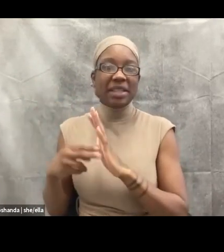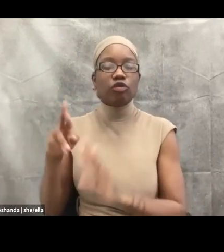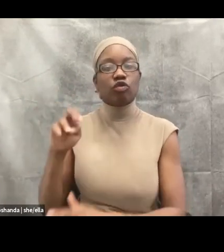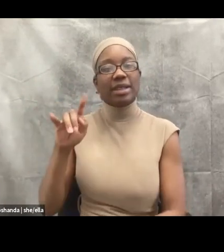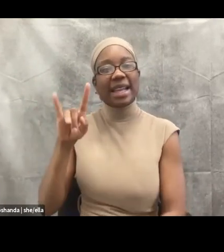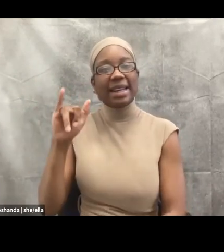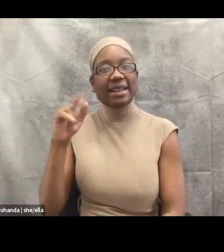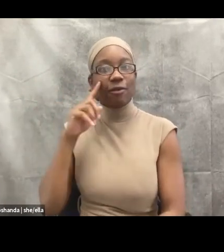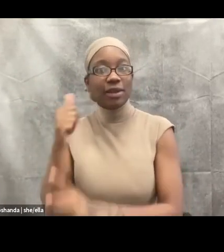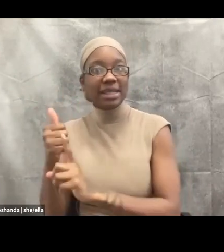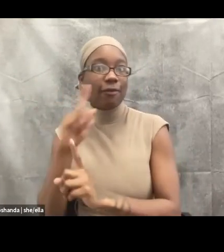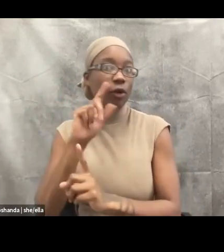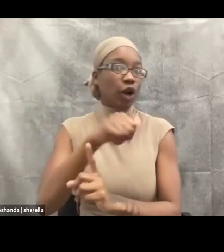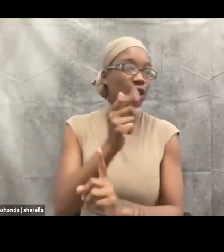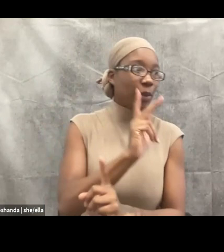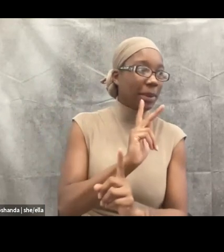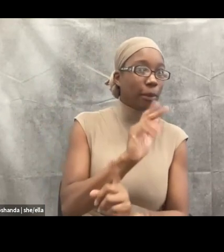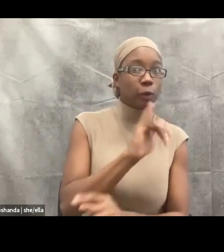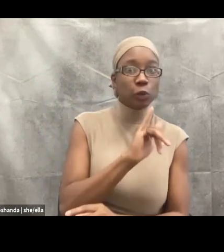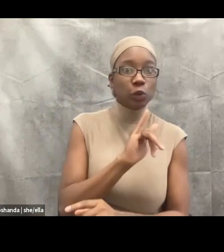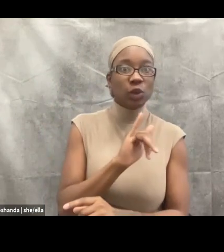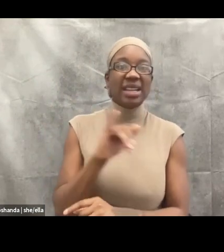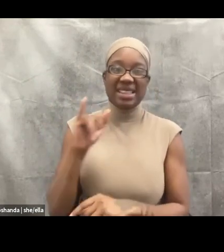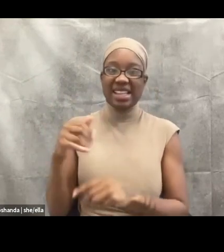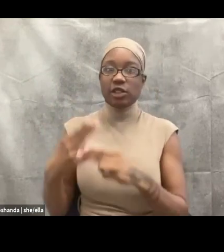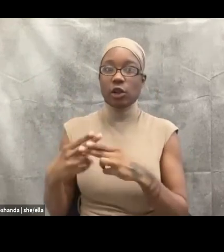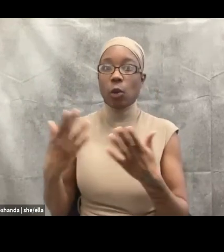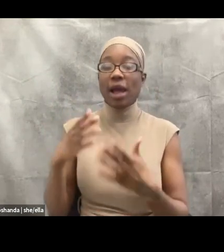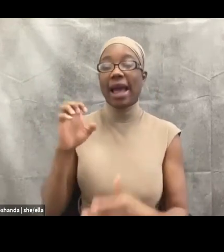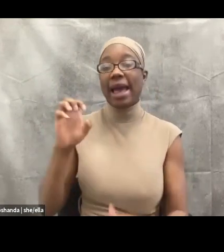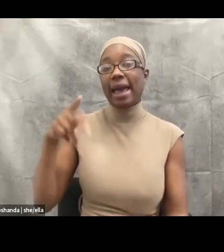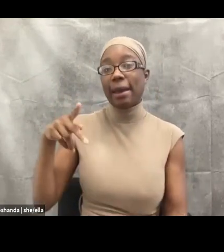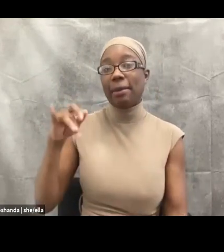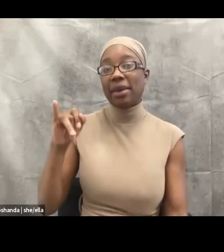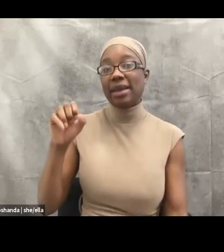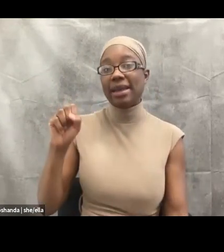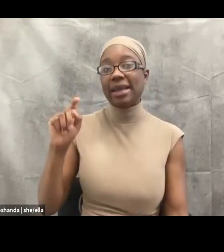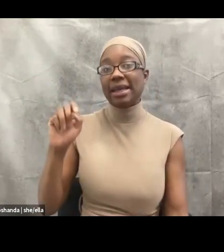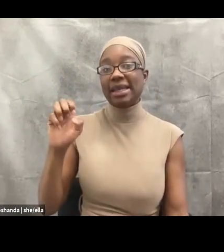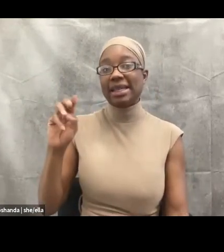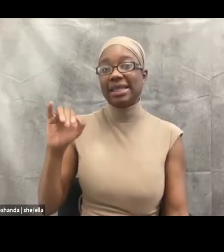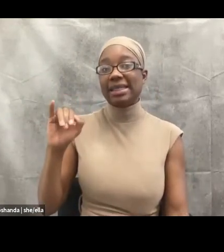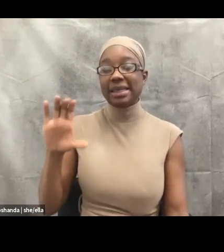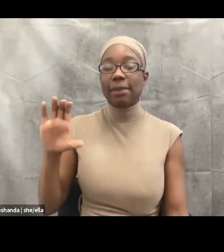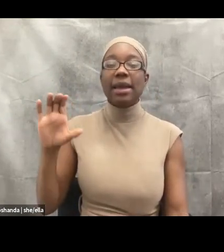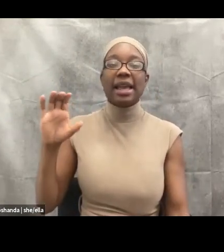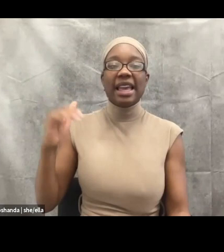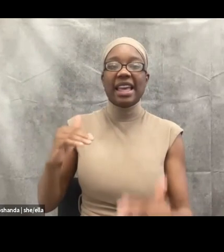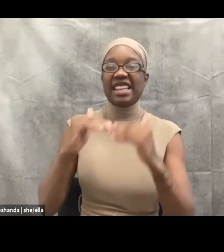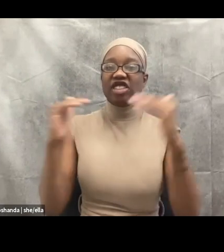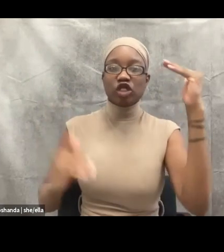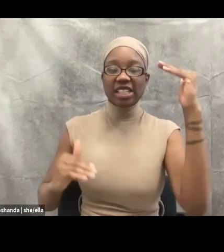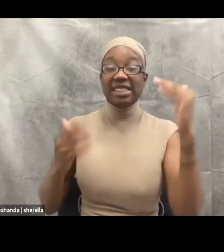who are considered insane as well. And this is called epistemic injustice. And it happens, um, hermeneutically, which is keeping people from